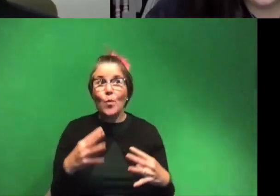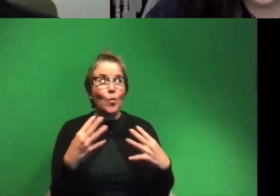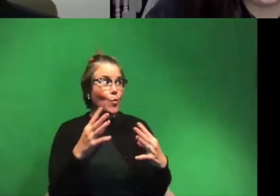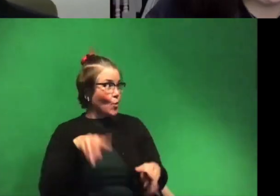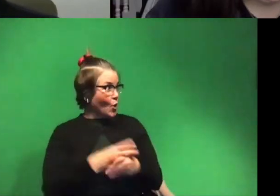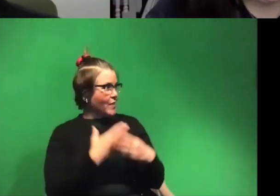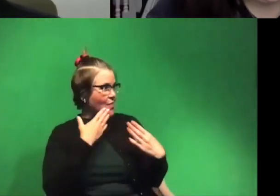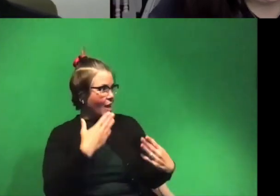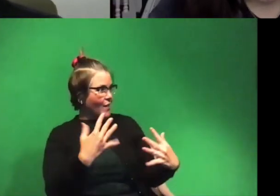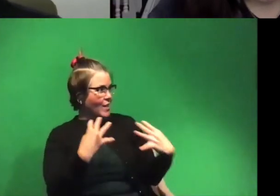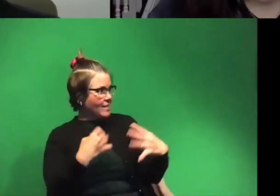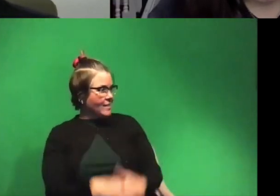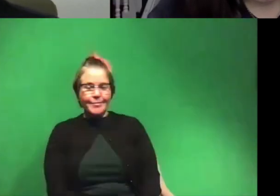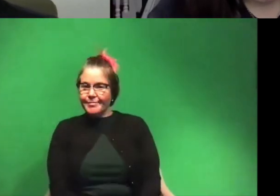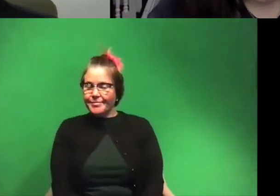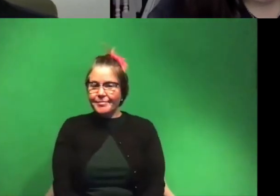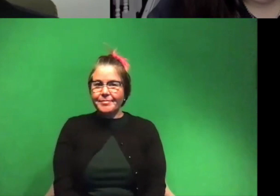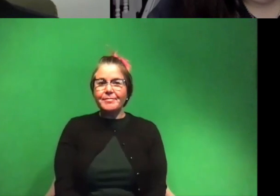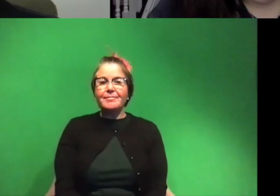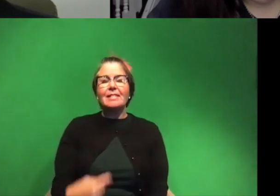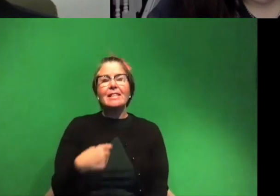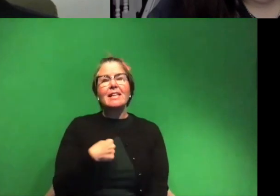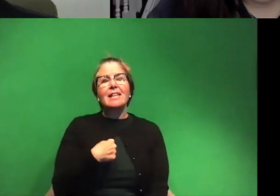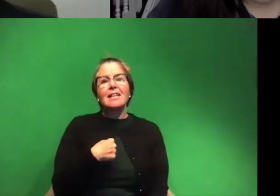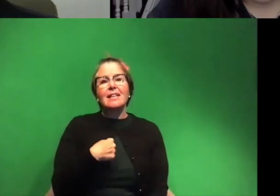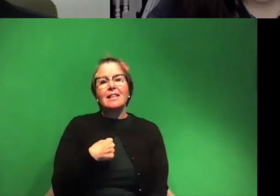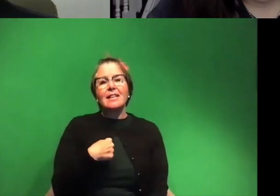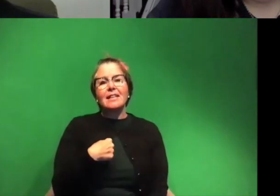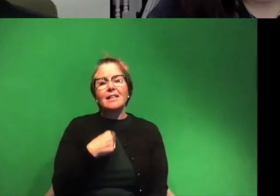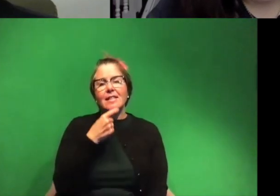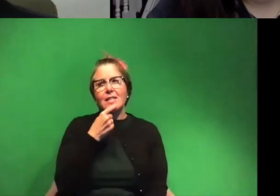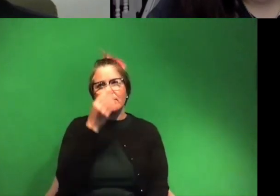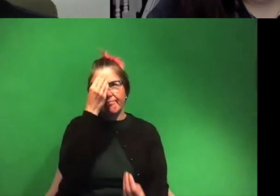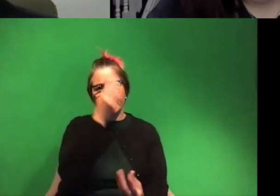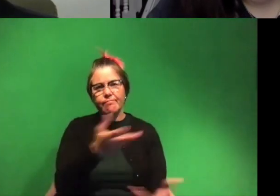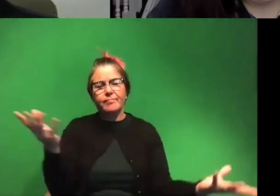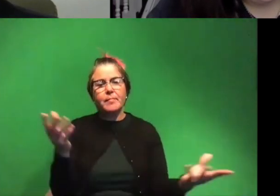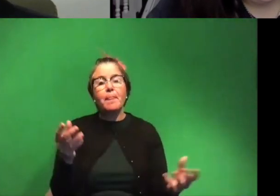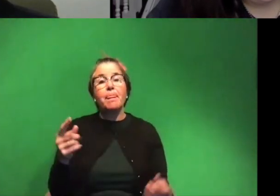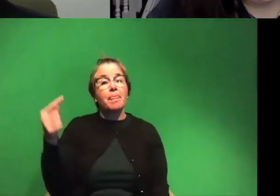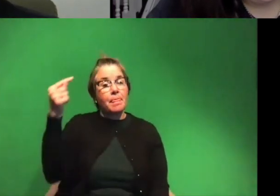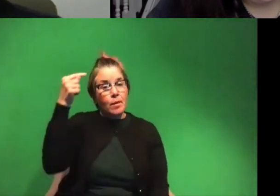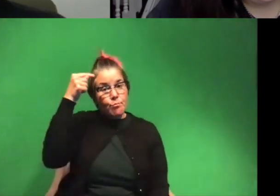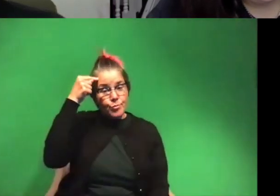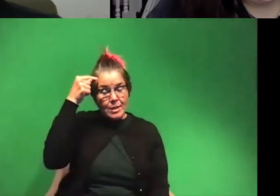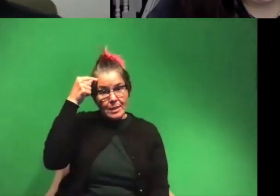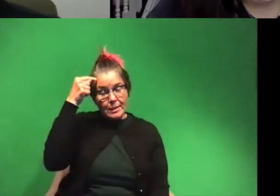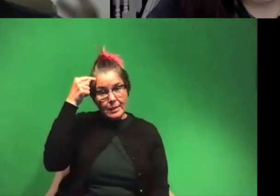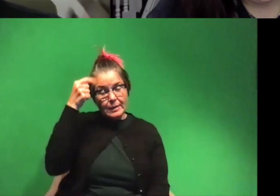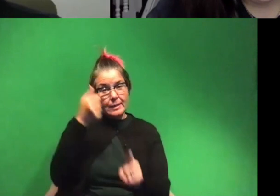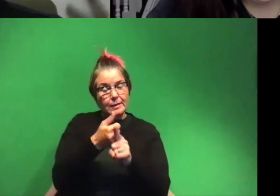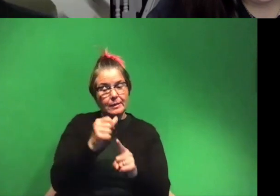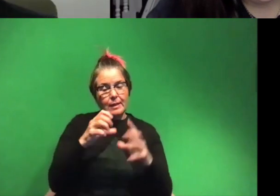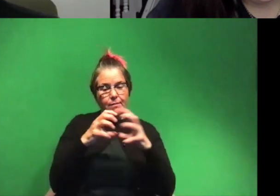um i think what i would tell them is that the brain is an organ